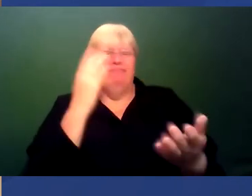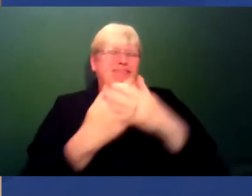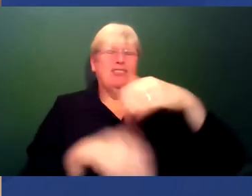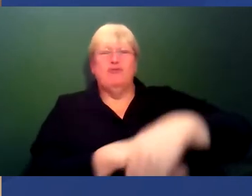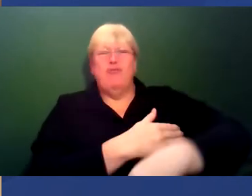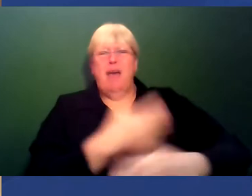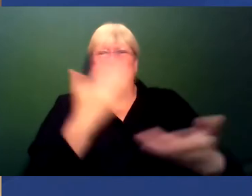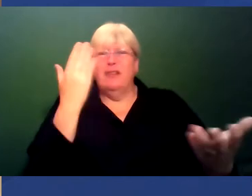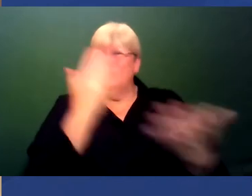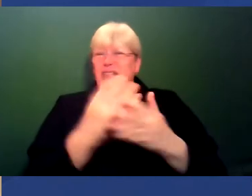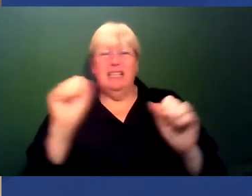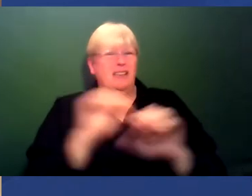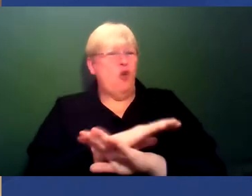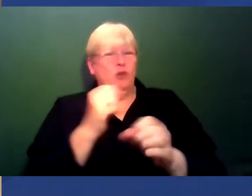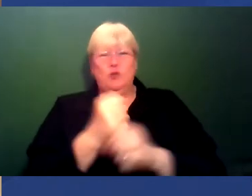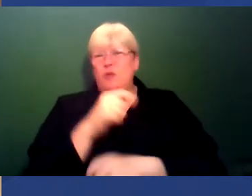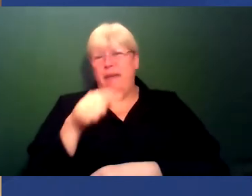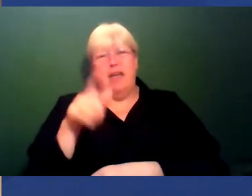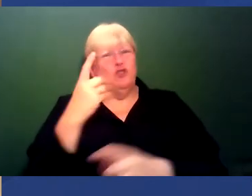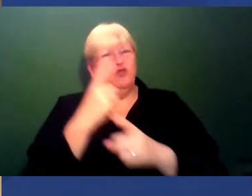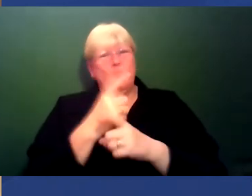you you shouldn't be doing that. You shouldn't just be talking about them.